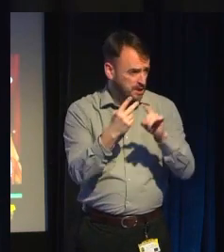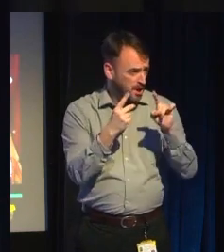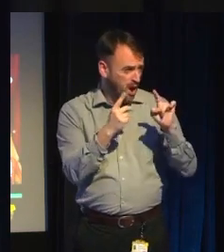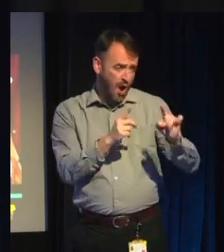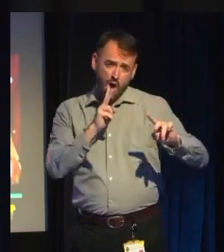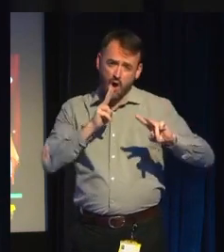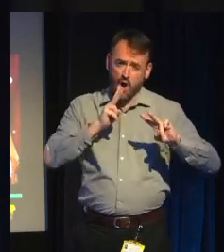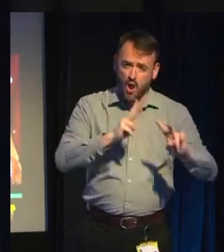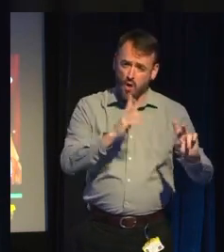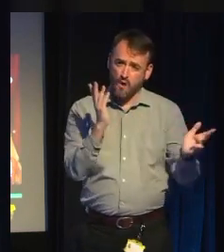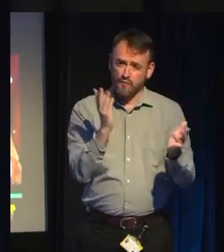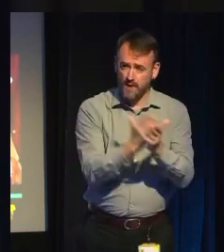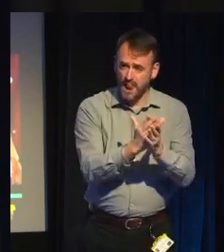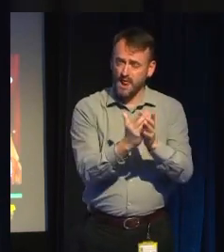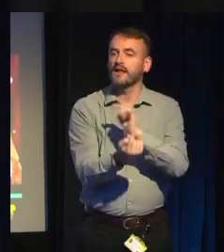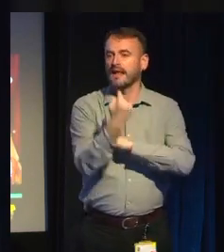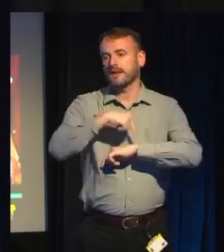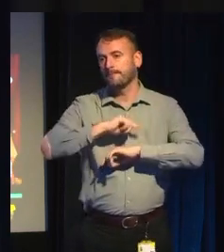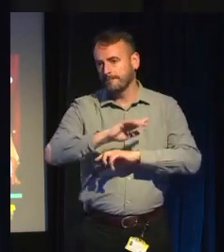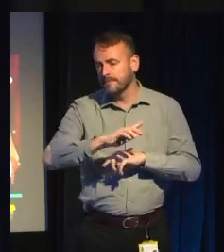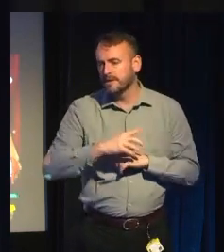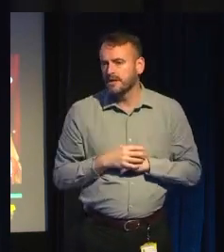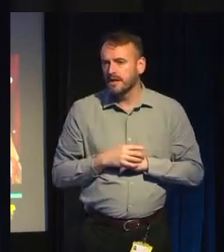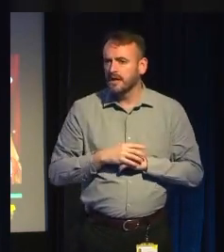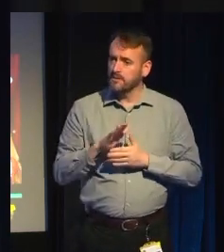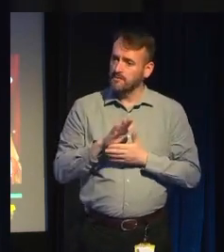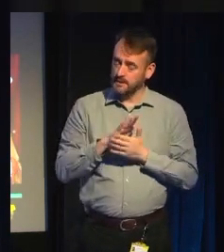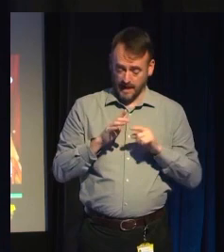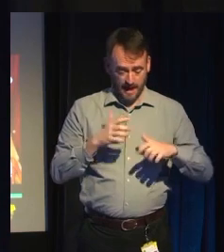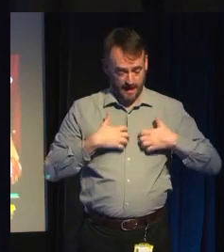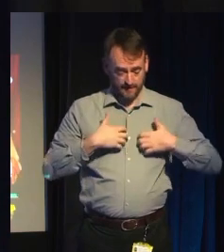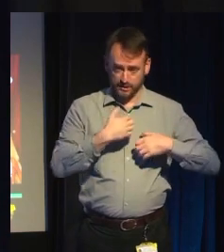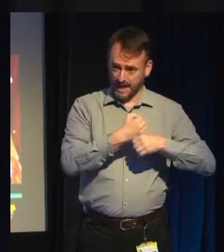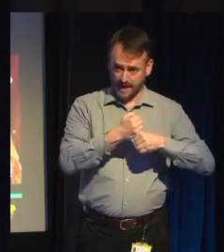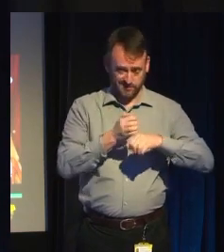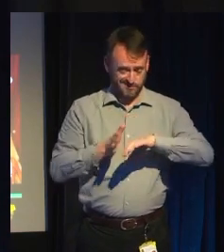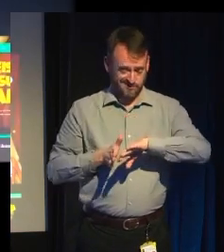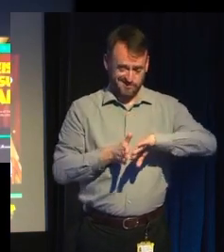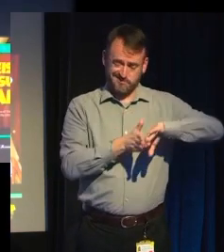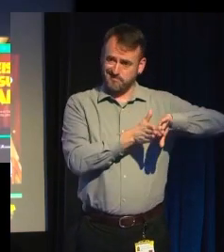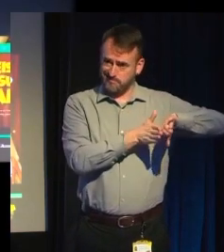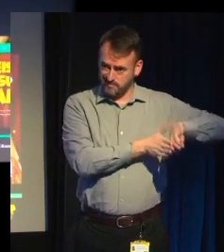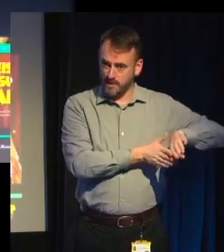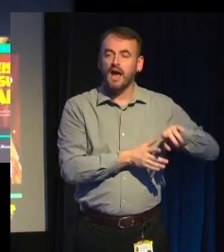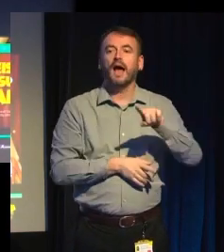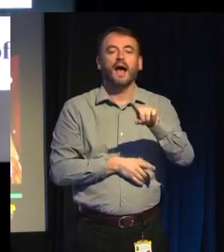kind of pushed adventure games aside, and especially small-budget games.